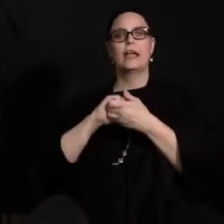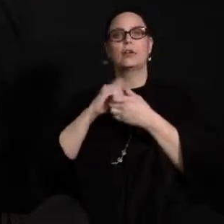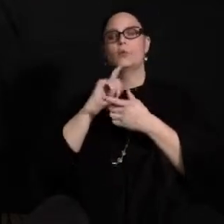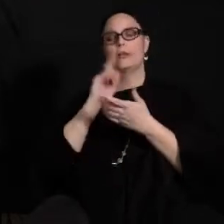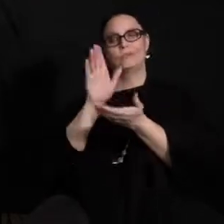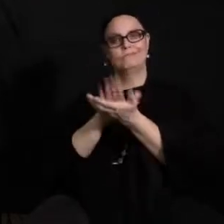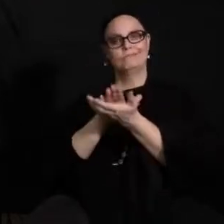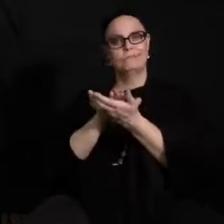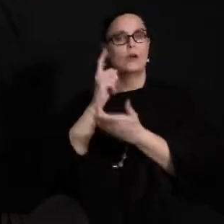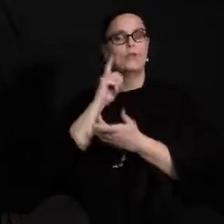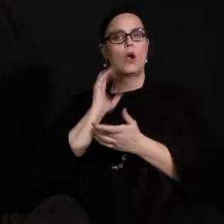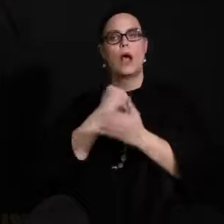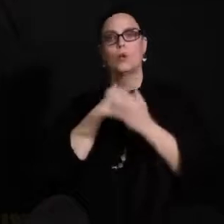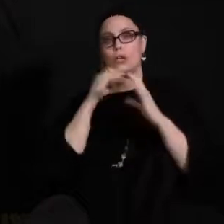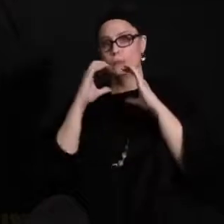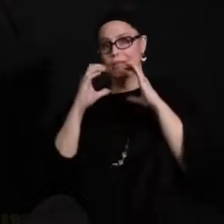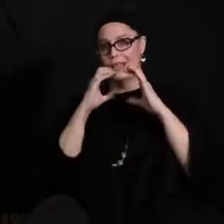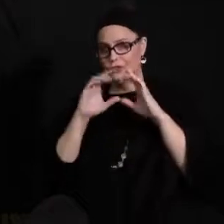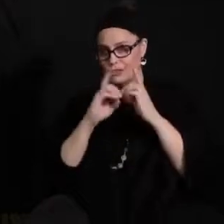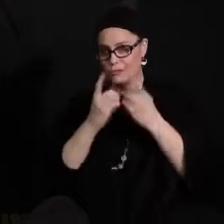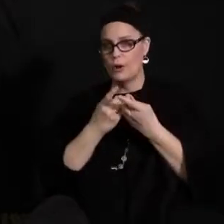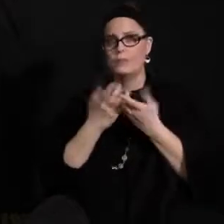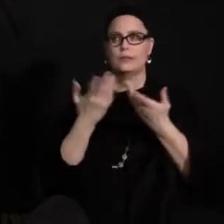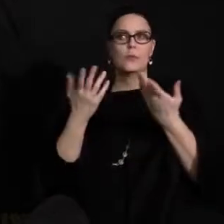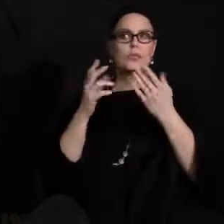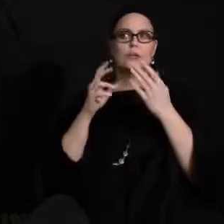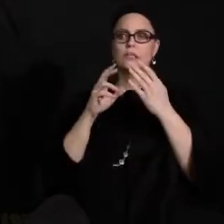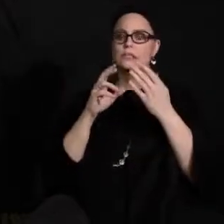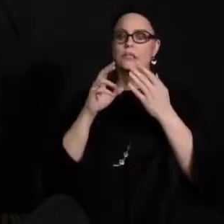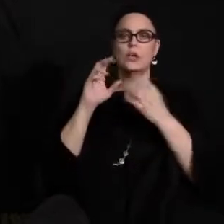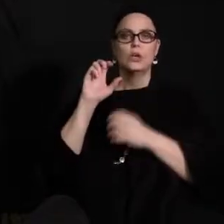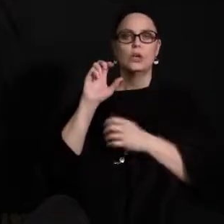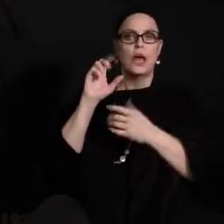on the messaging, whether it's our website, social media,